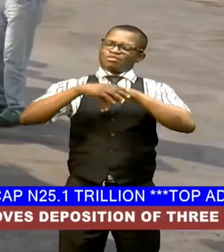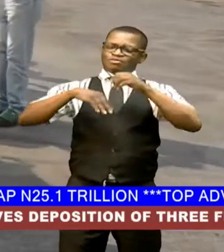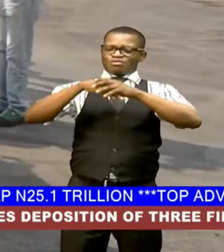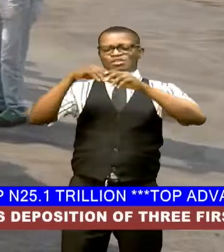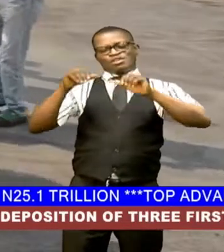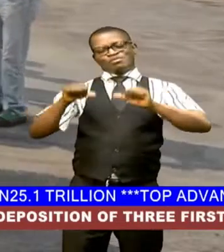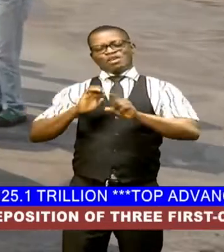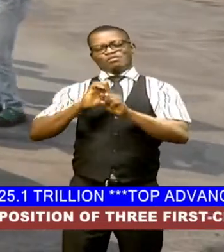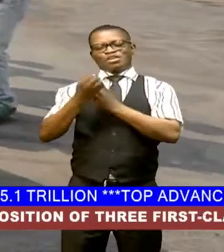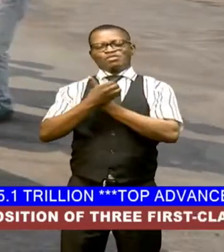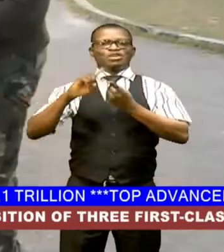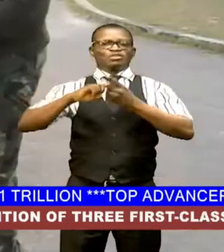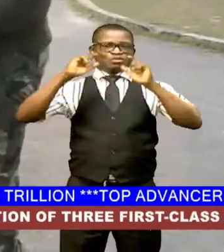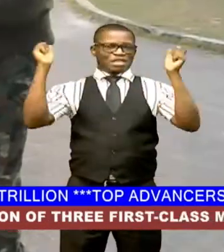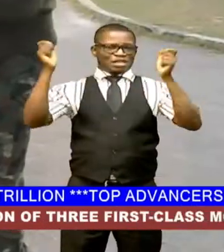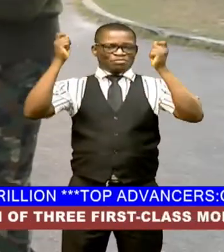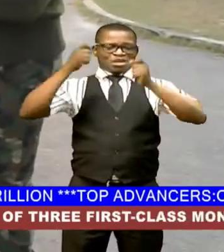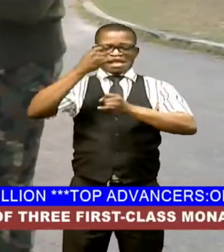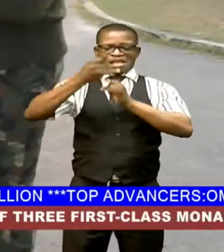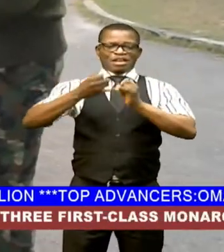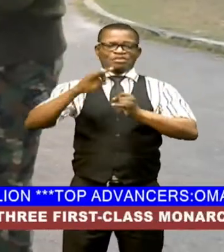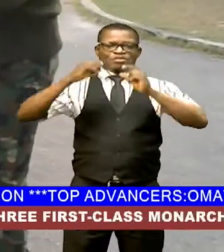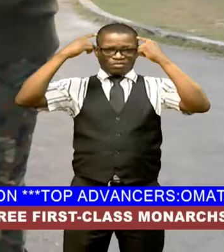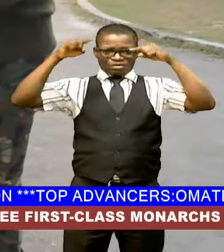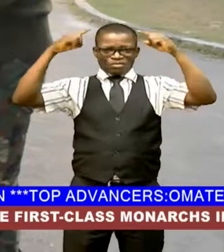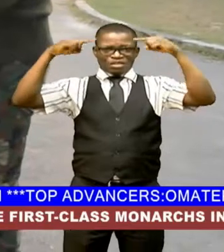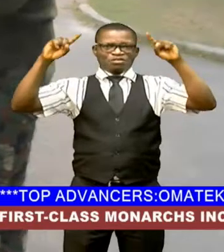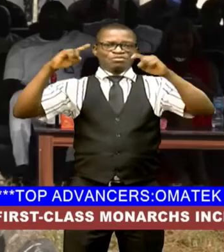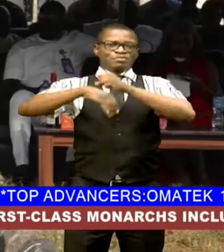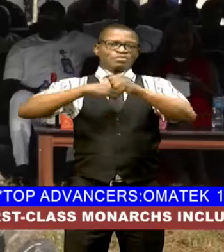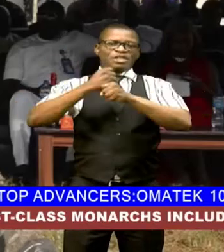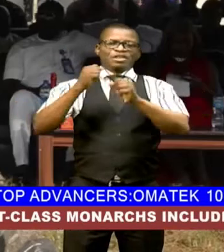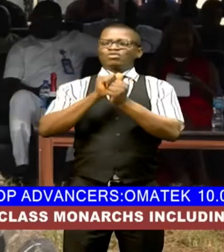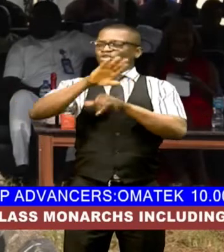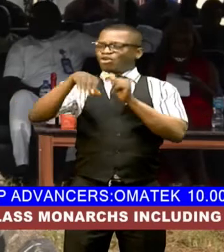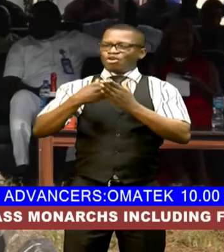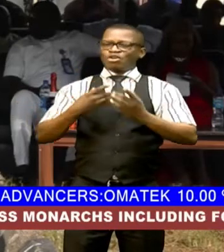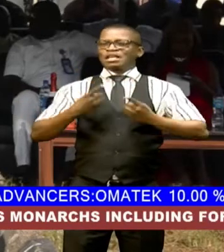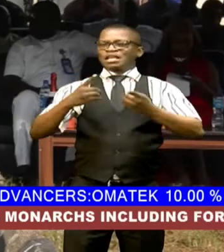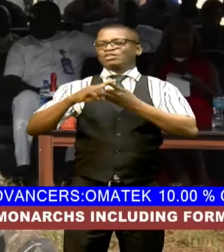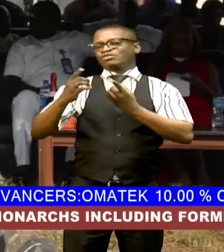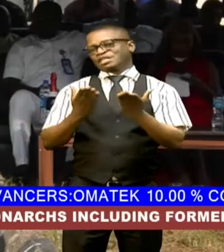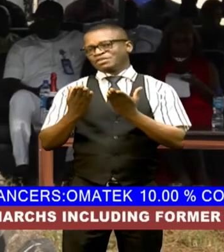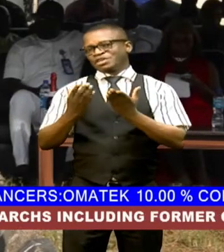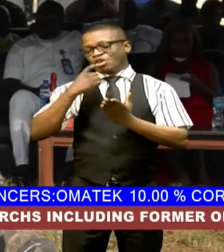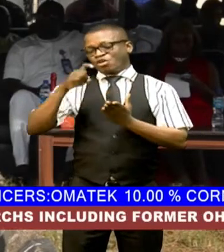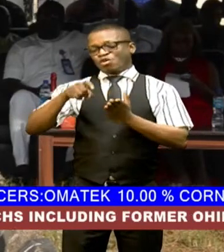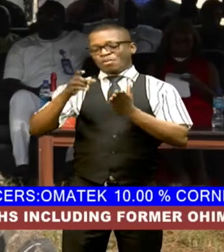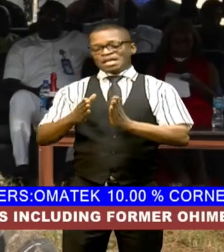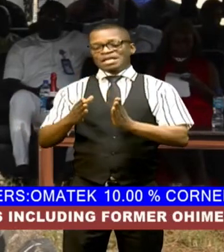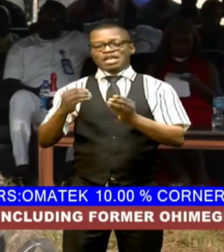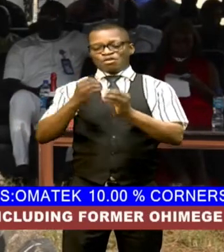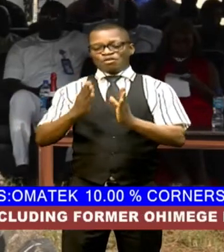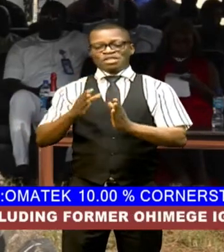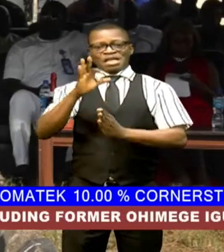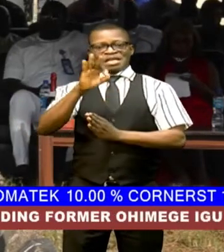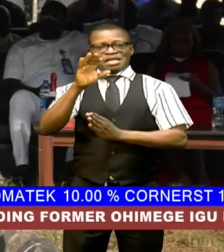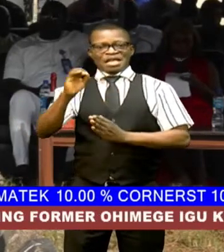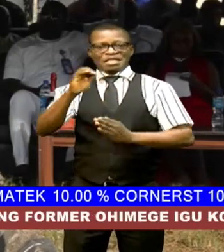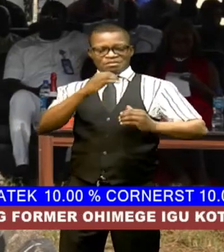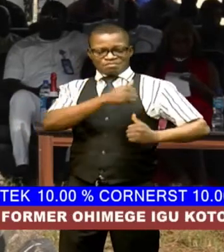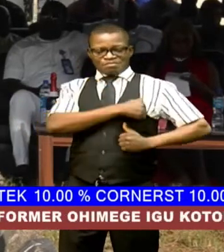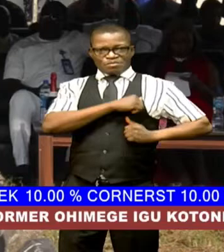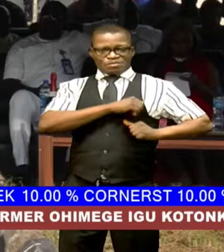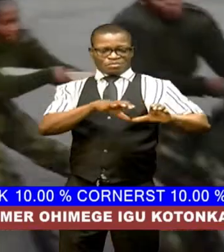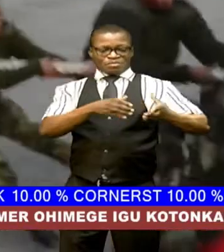celebrate the end of a successful year and honor dedication to service to the commanding officer 90 amphibious battalion the